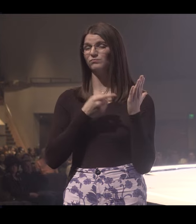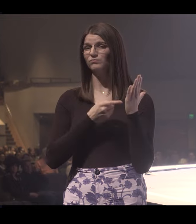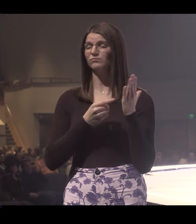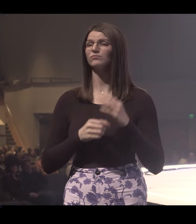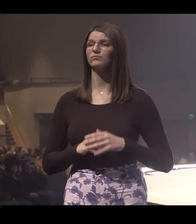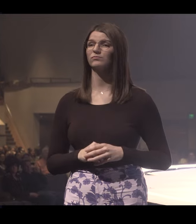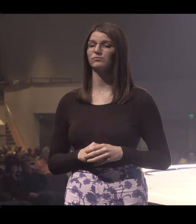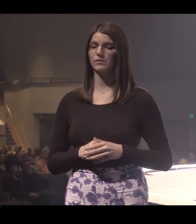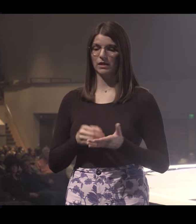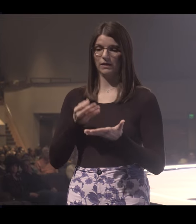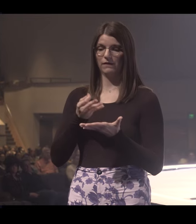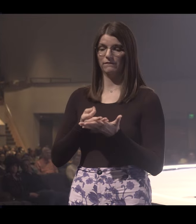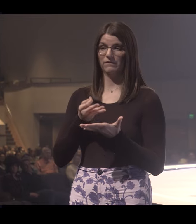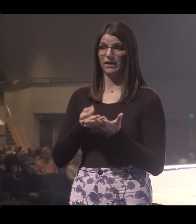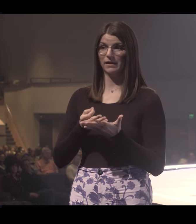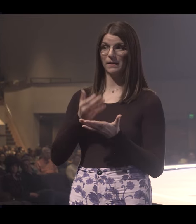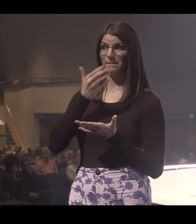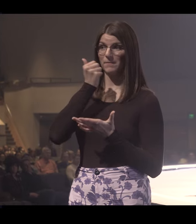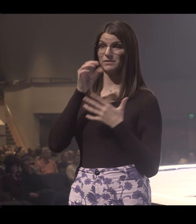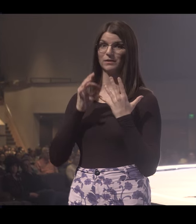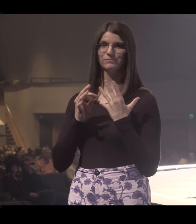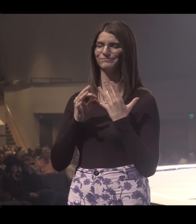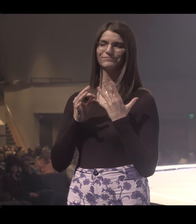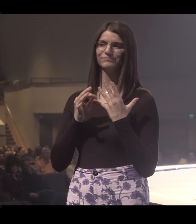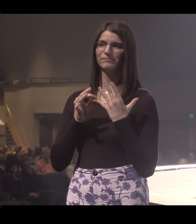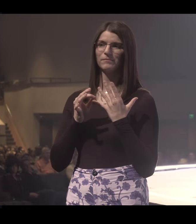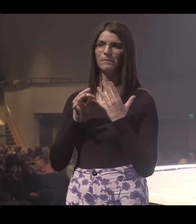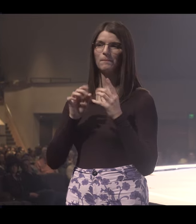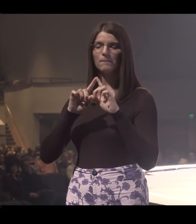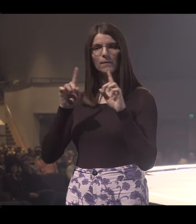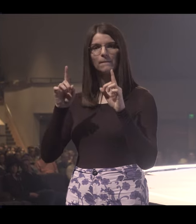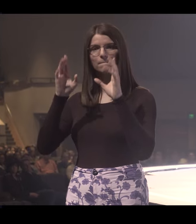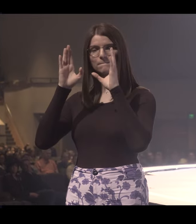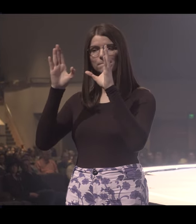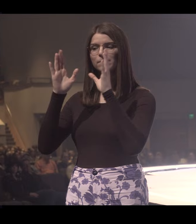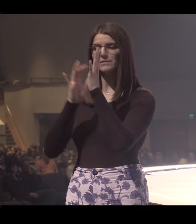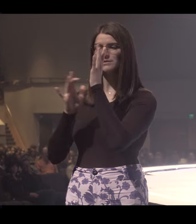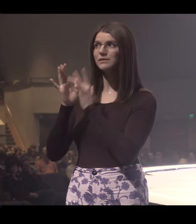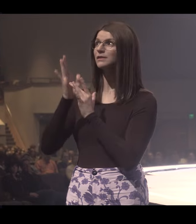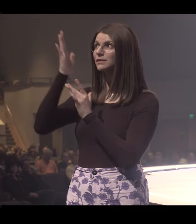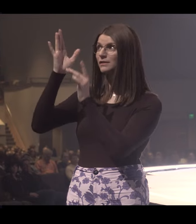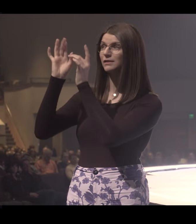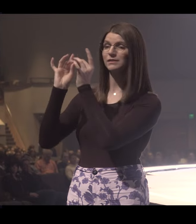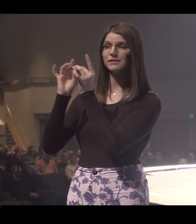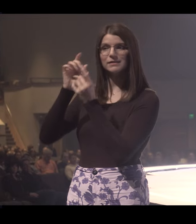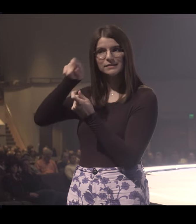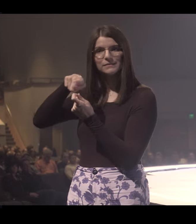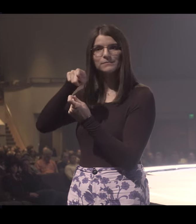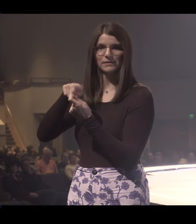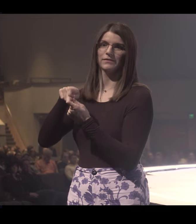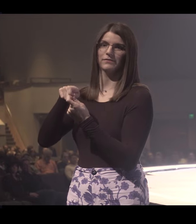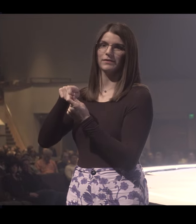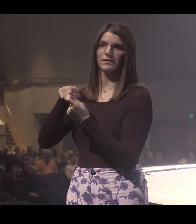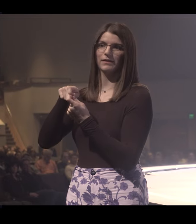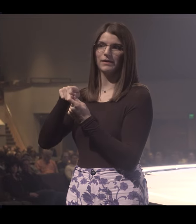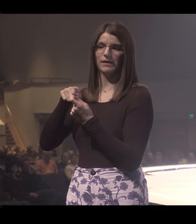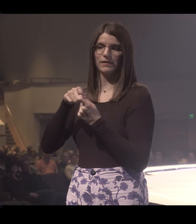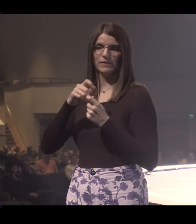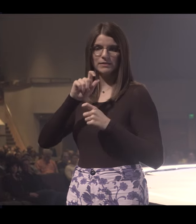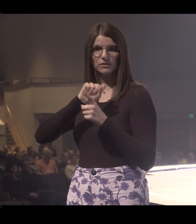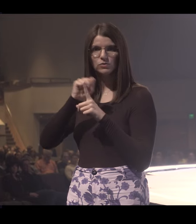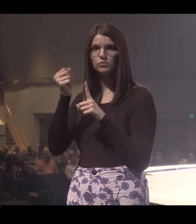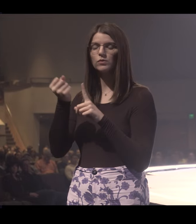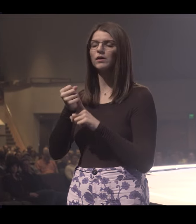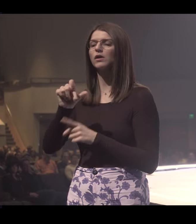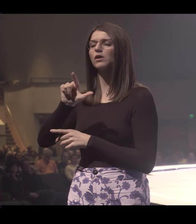word. I mean, financially, that is not the best thing to do. But listen to what Jesus said very specifically about these